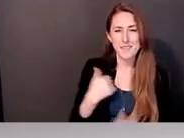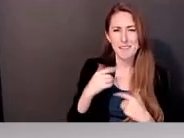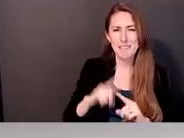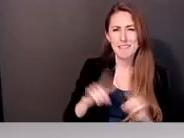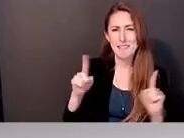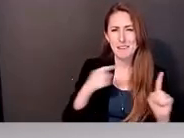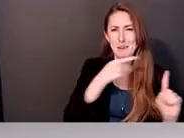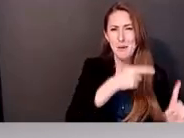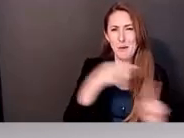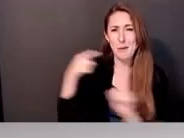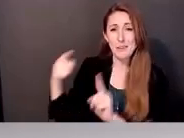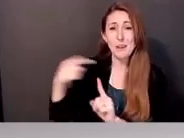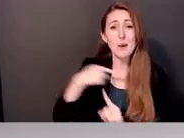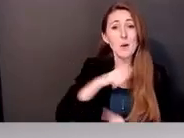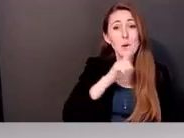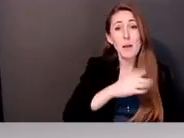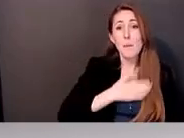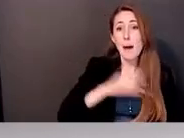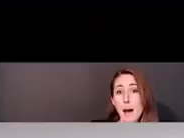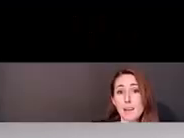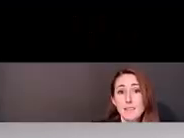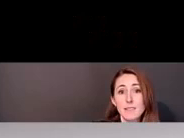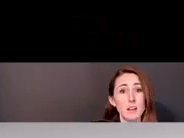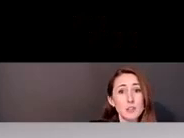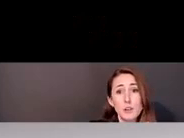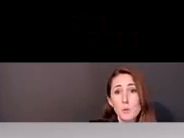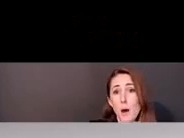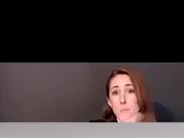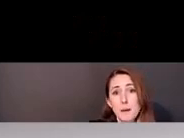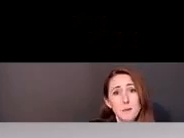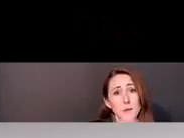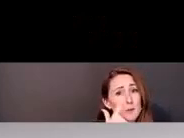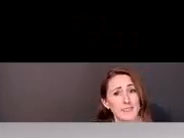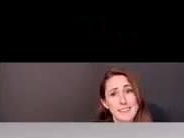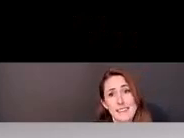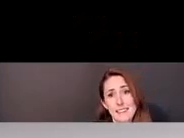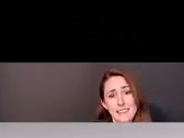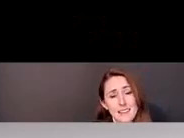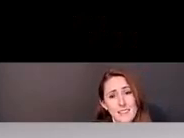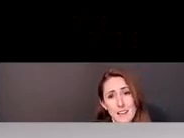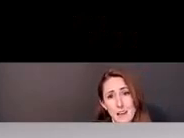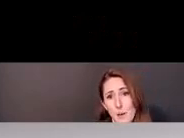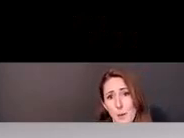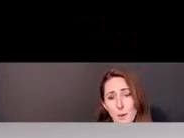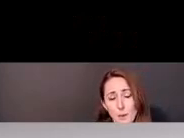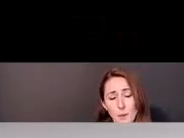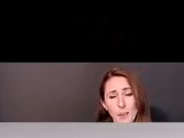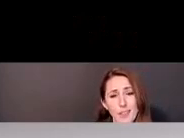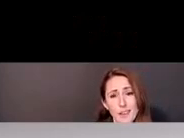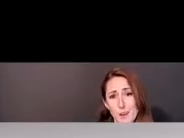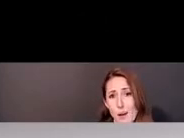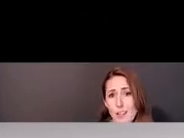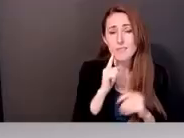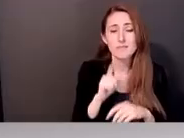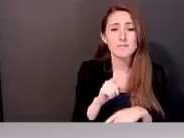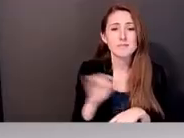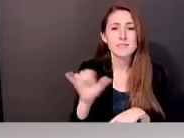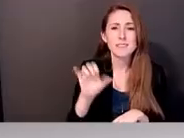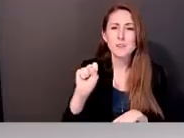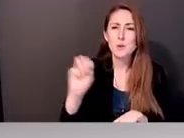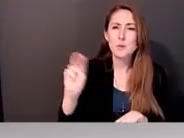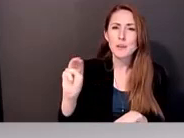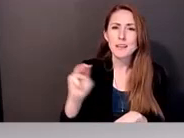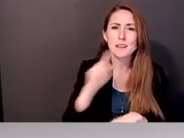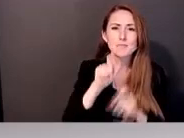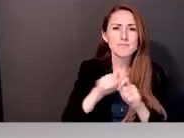information and having people view it was what I was looking for. It's like how the social media world works. You know, you put out this short video and people see it, and then they've got